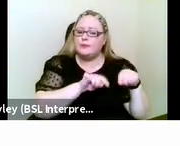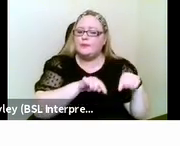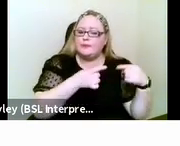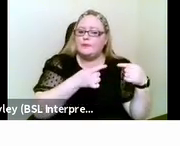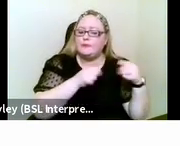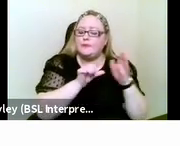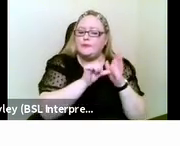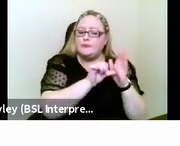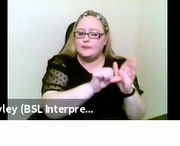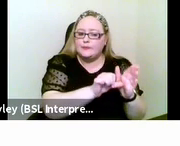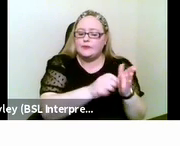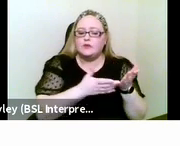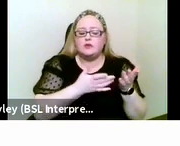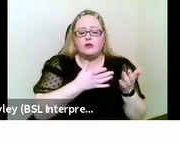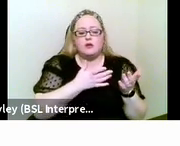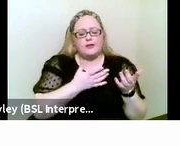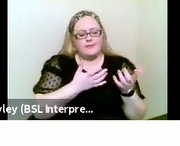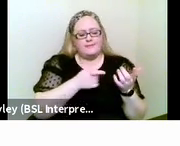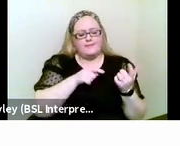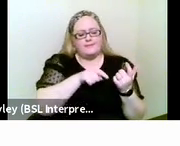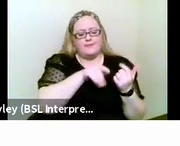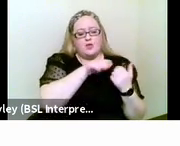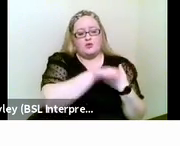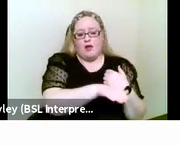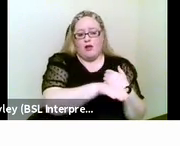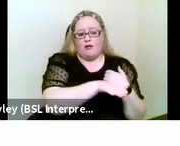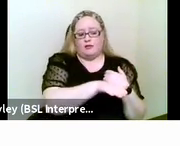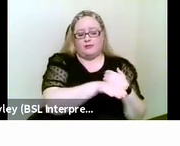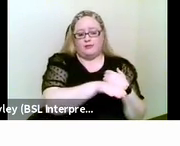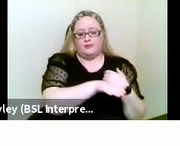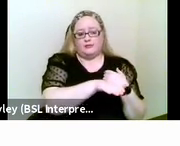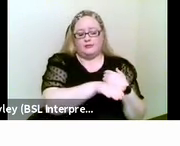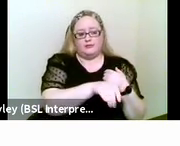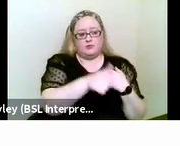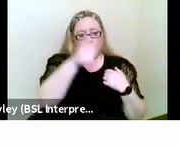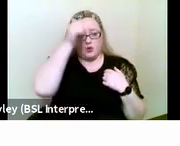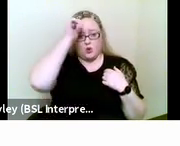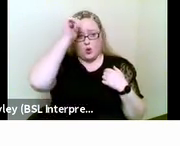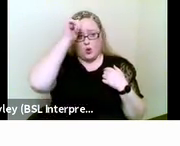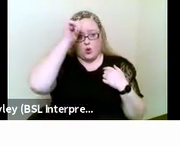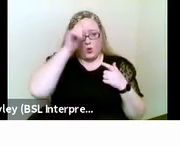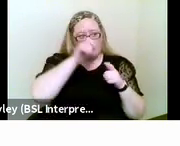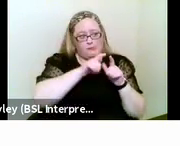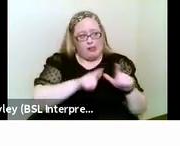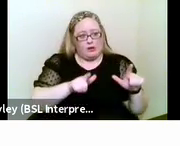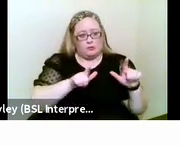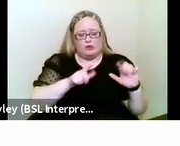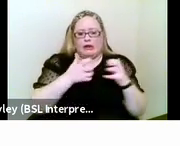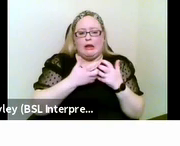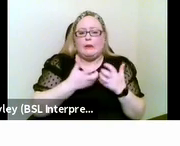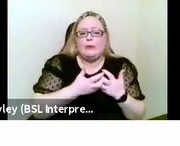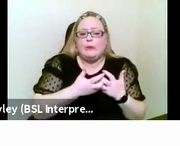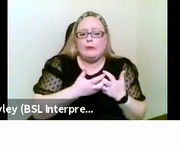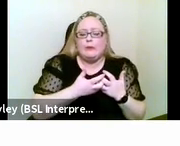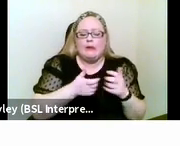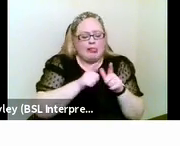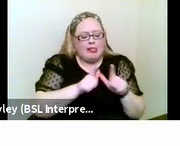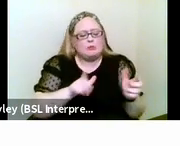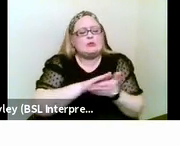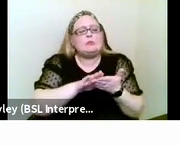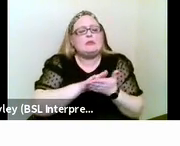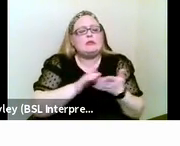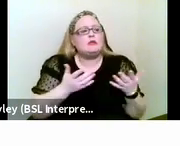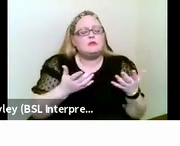Because how does the deafblind child even know about the very concept of language, what language means, for